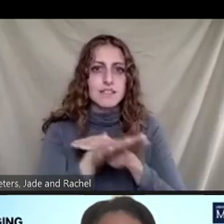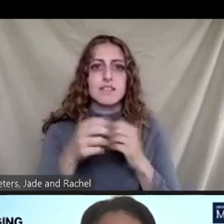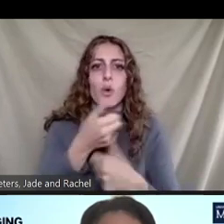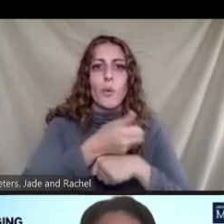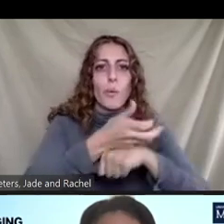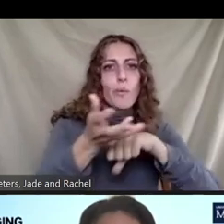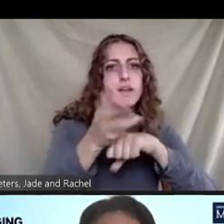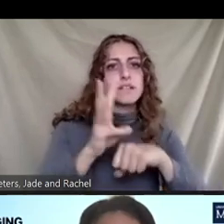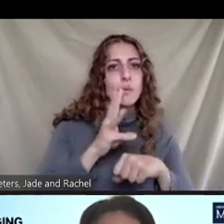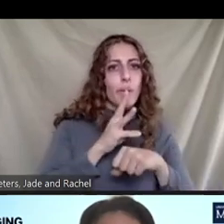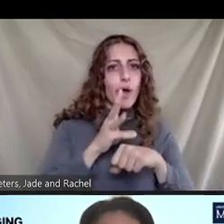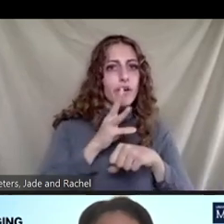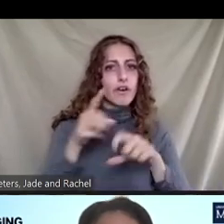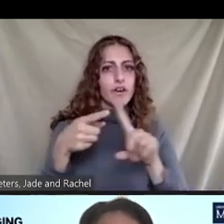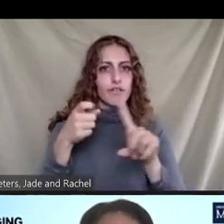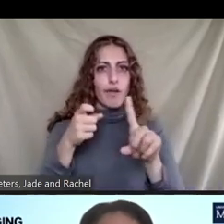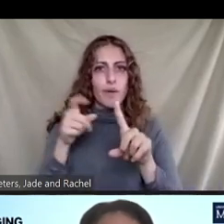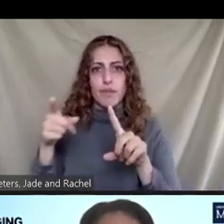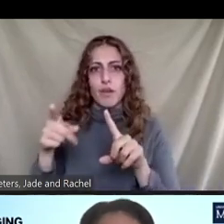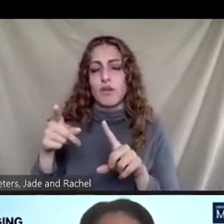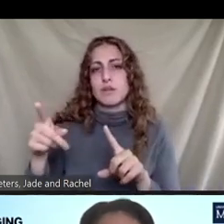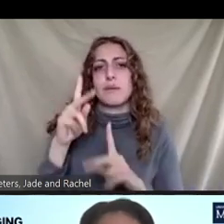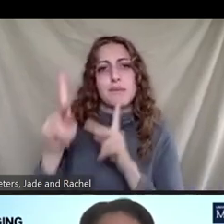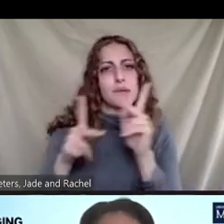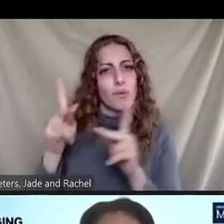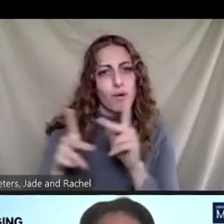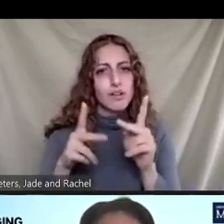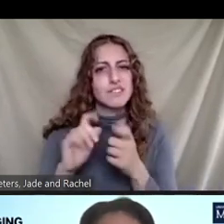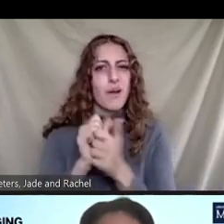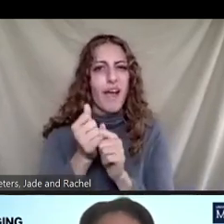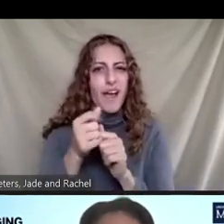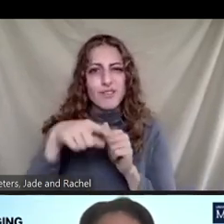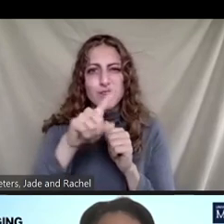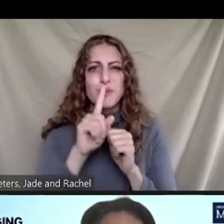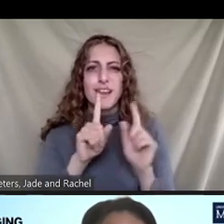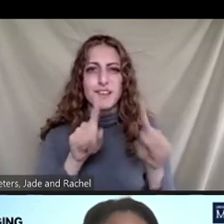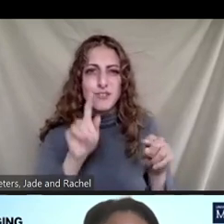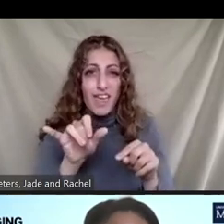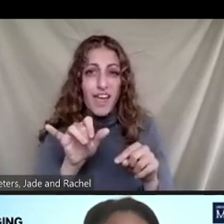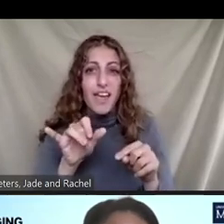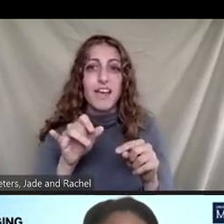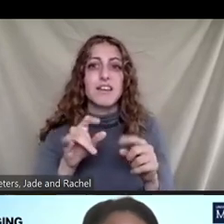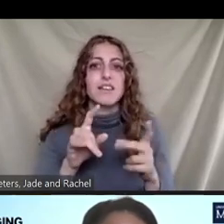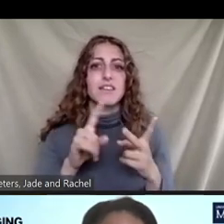someone named Tina White. So Shakira, Dr. Hobbs, can you, um, respond?